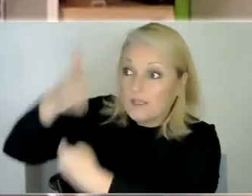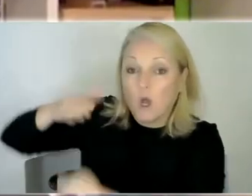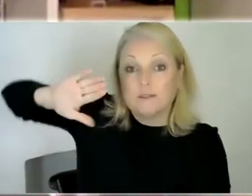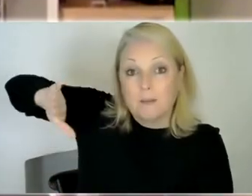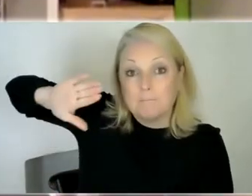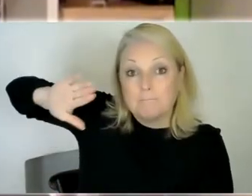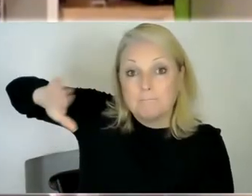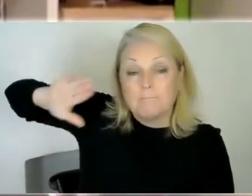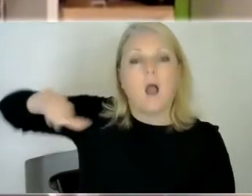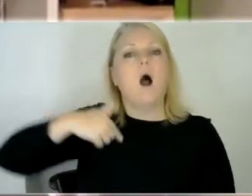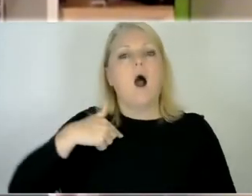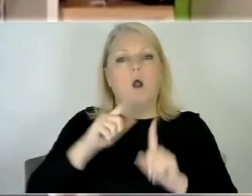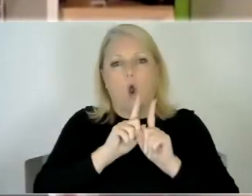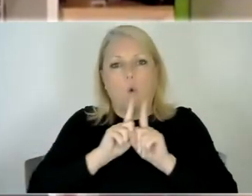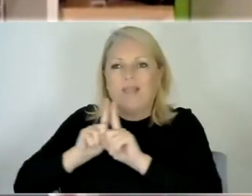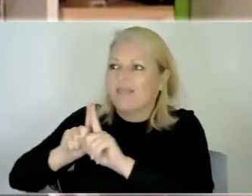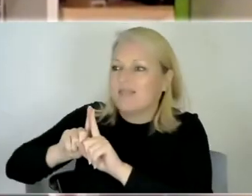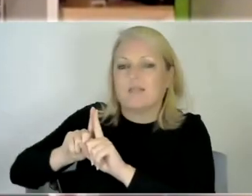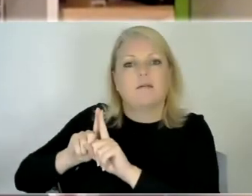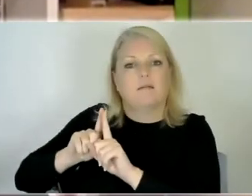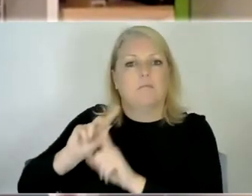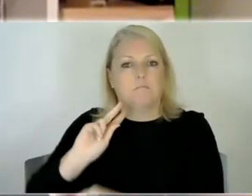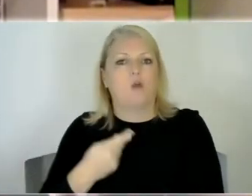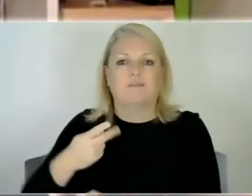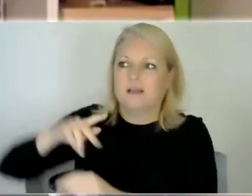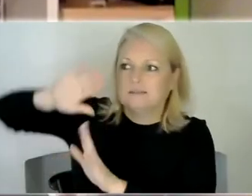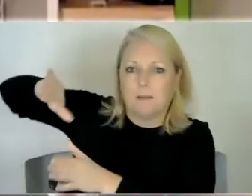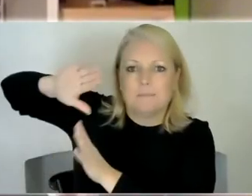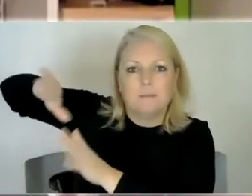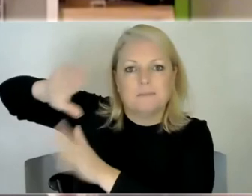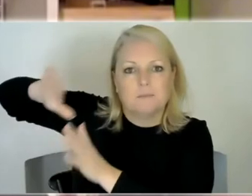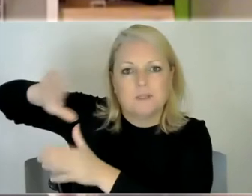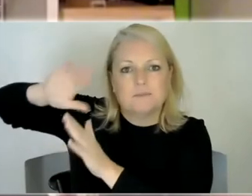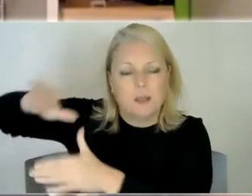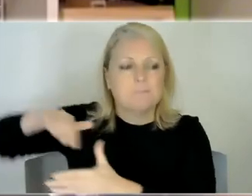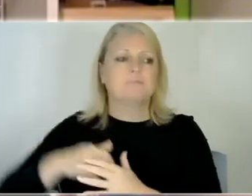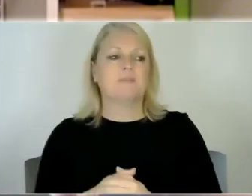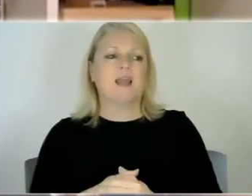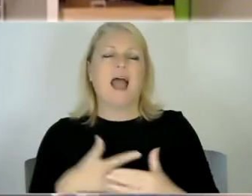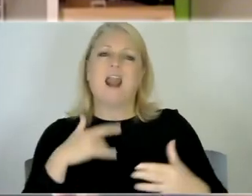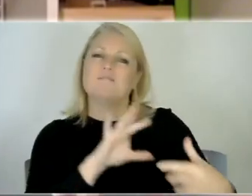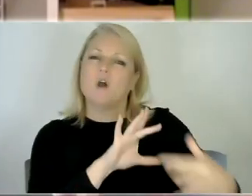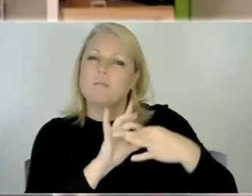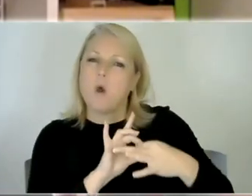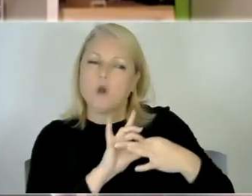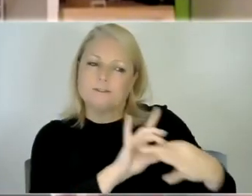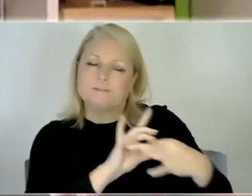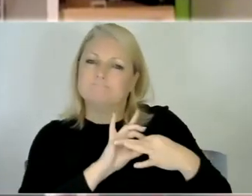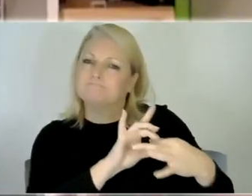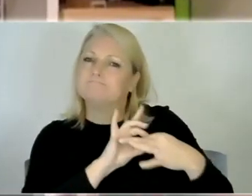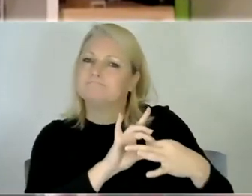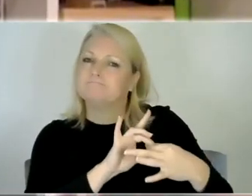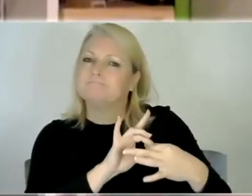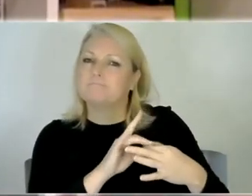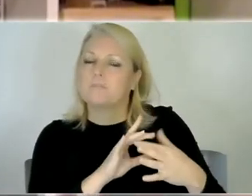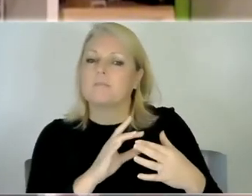as well and over time it just increased that bond between us it's like instead of me